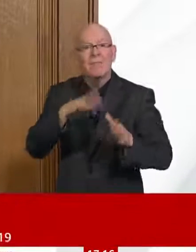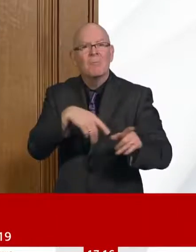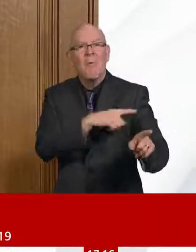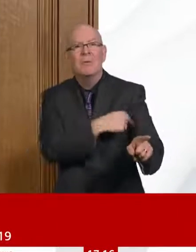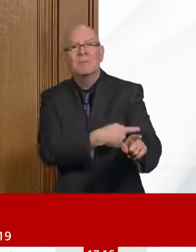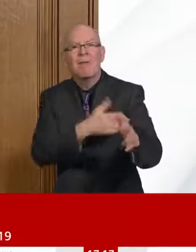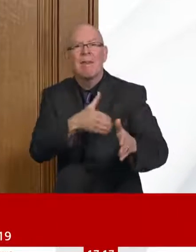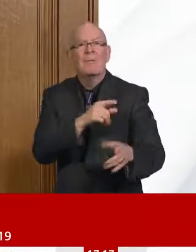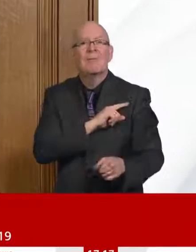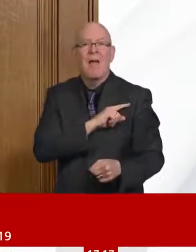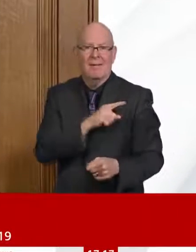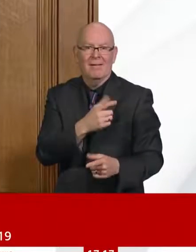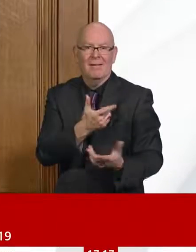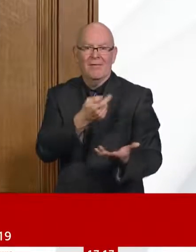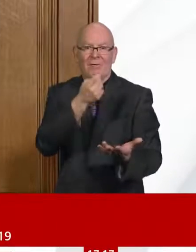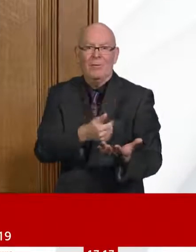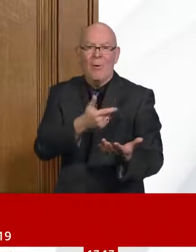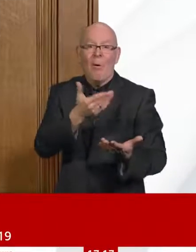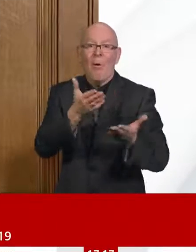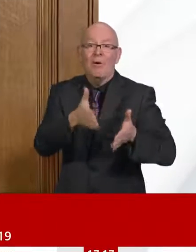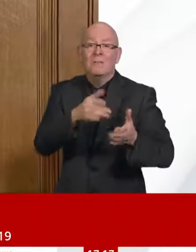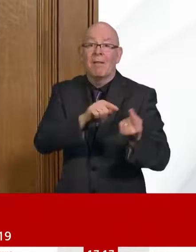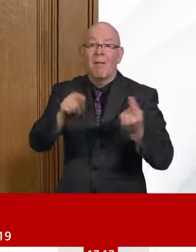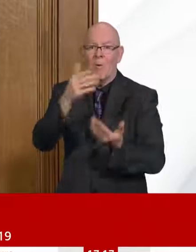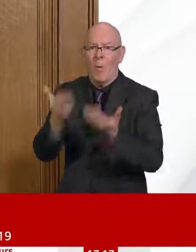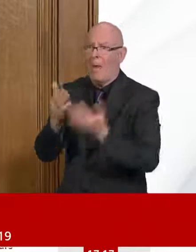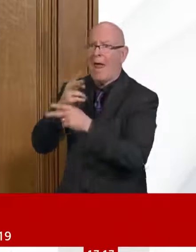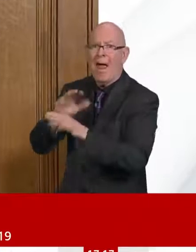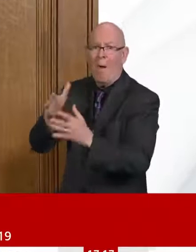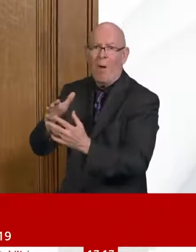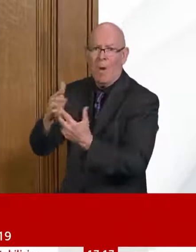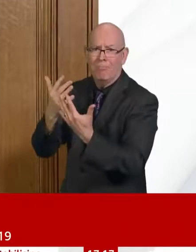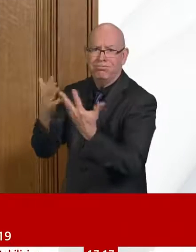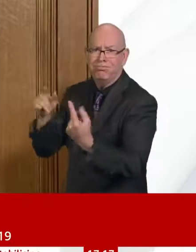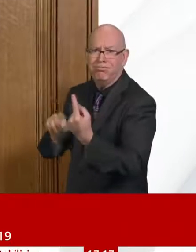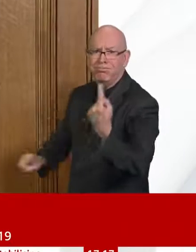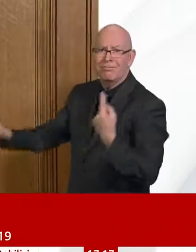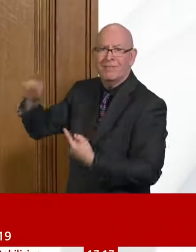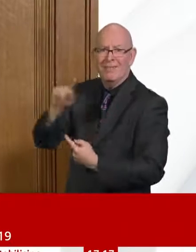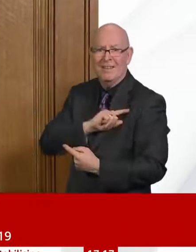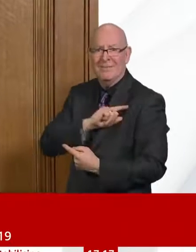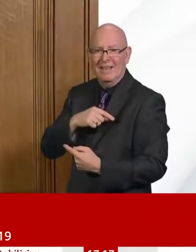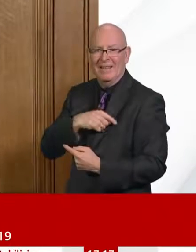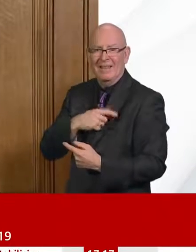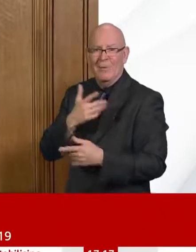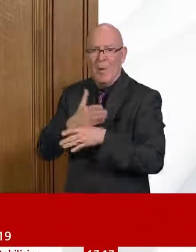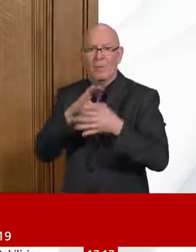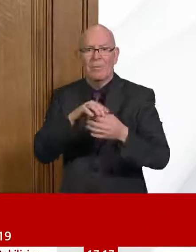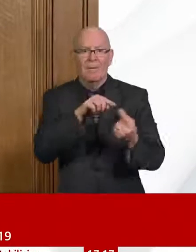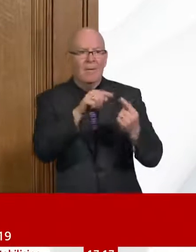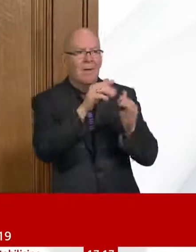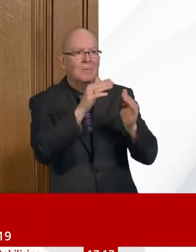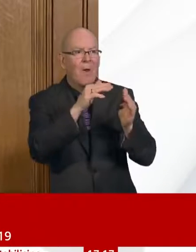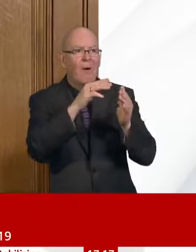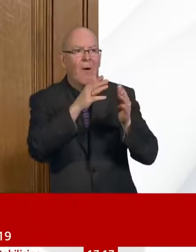the hospital sector have an infrastructure and a basis to get that data rapidly. And of course, the patients that we report from hospitals are